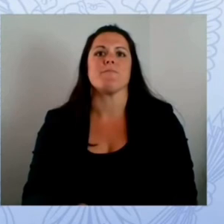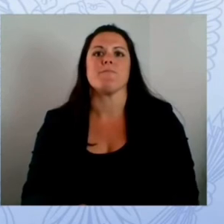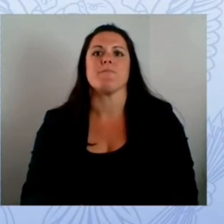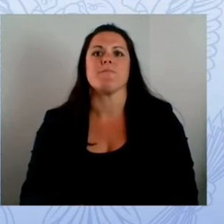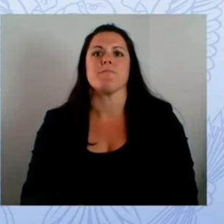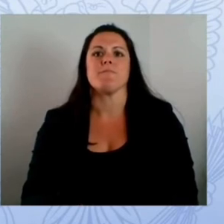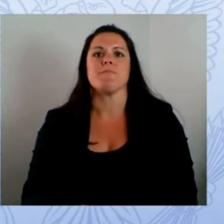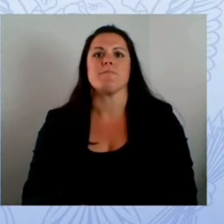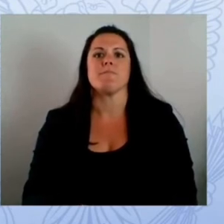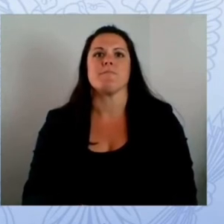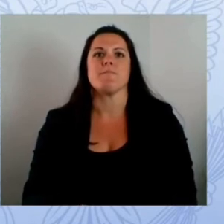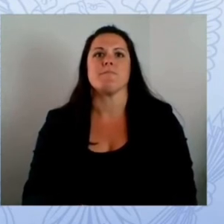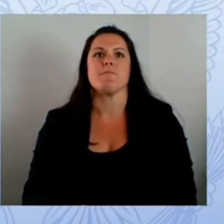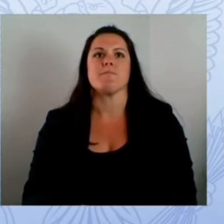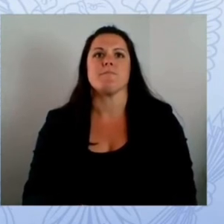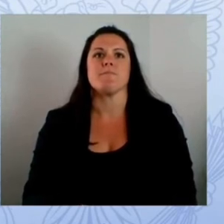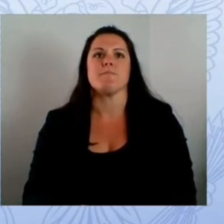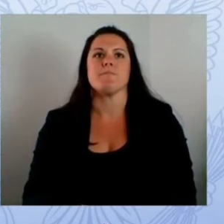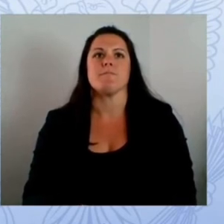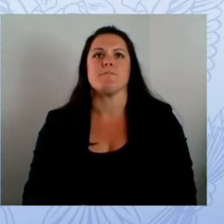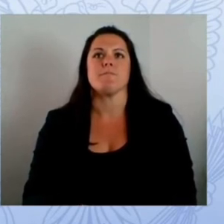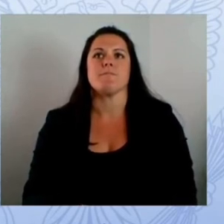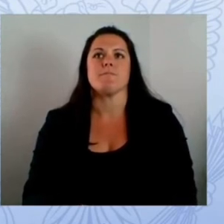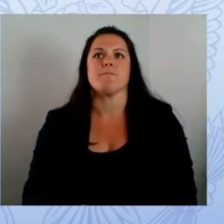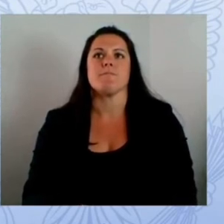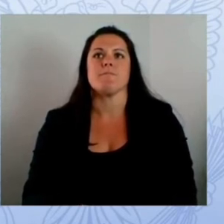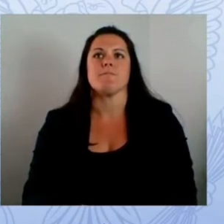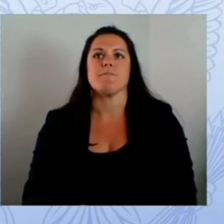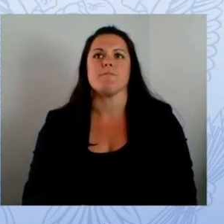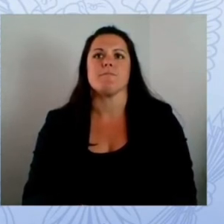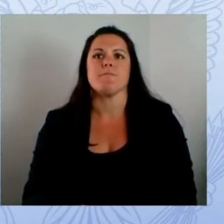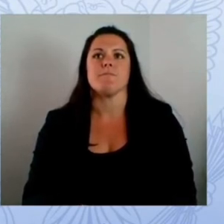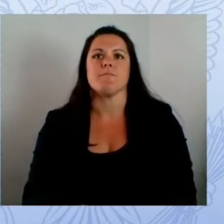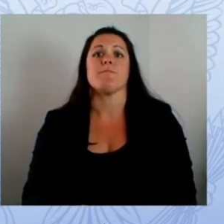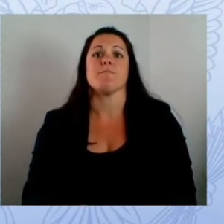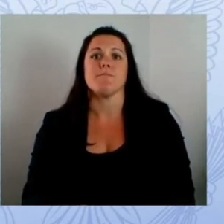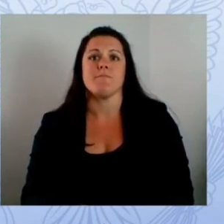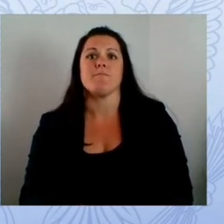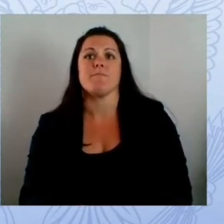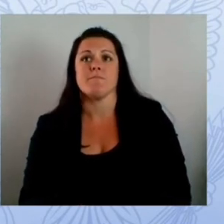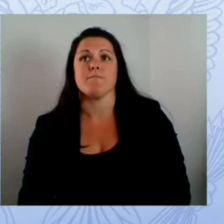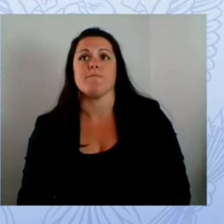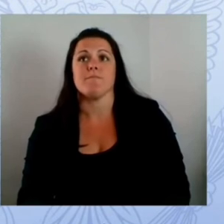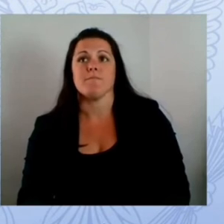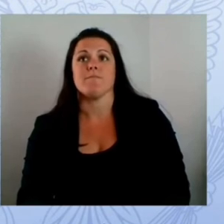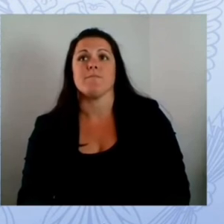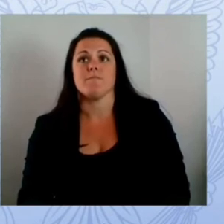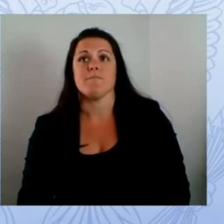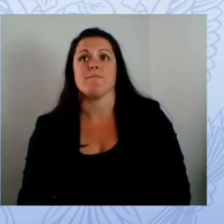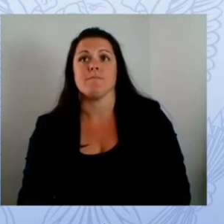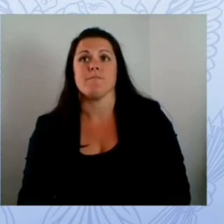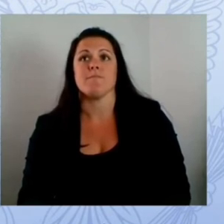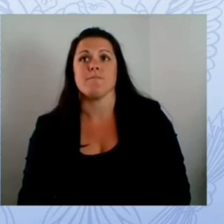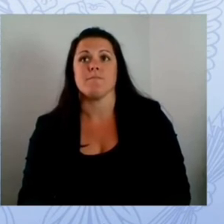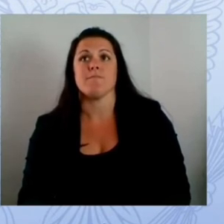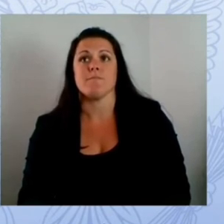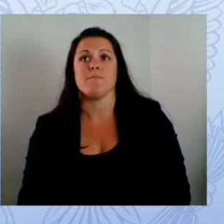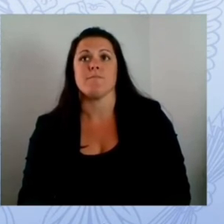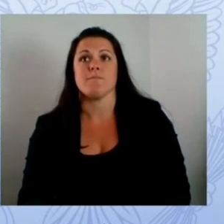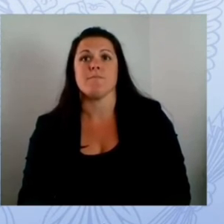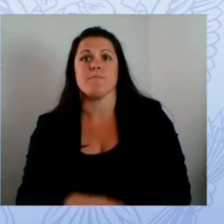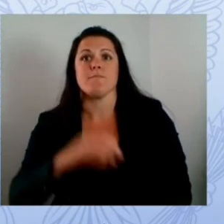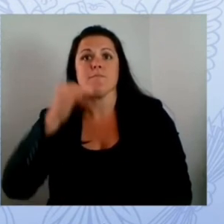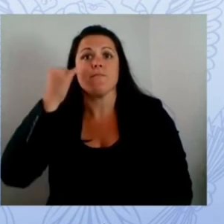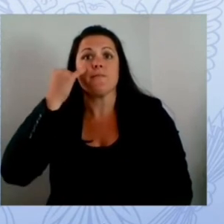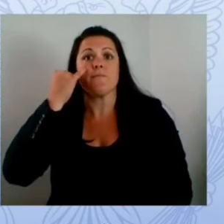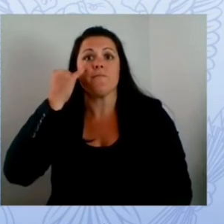i think if anyone doubted that experience is the best teacher even among a group of teachers i think your words are about to would